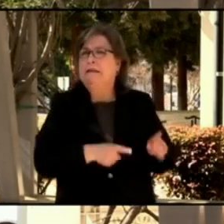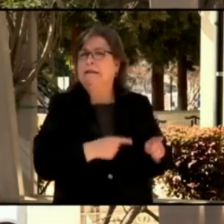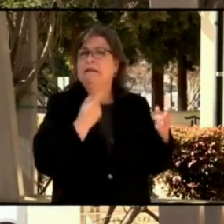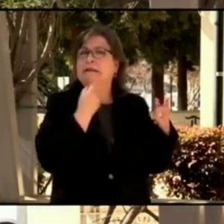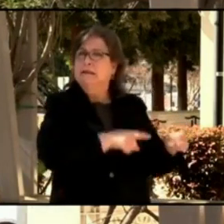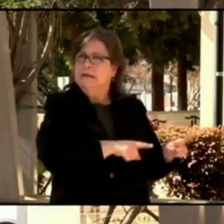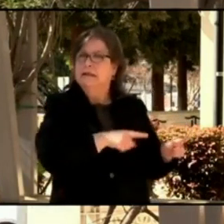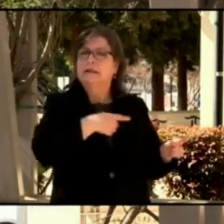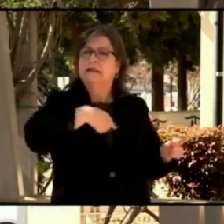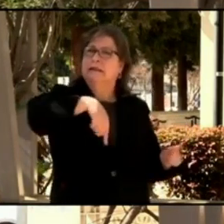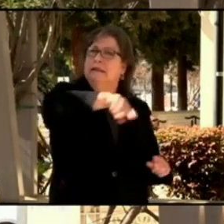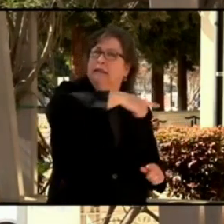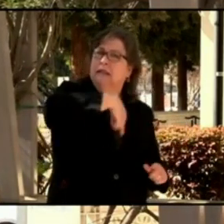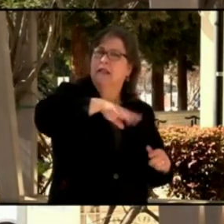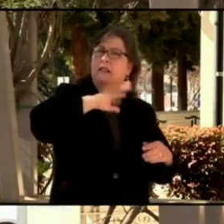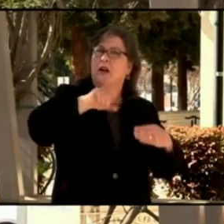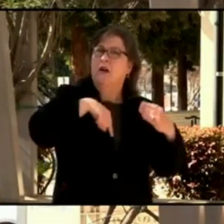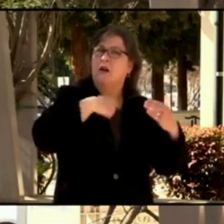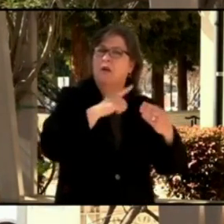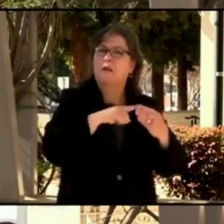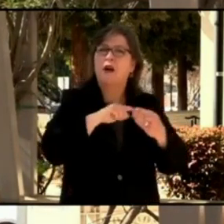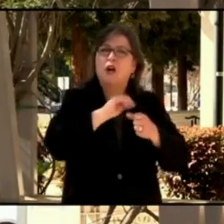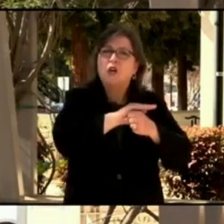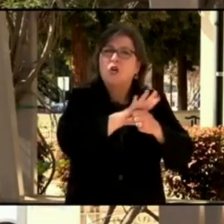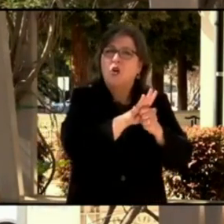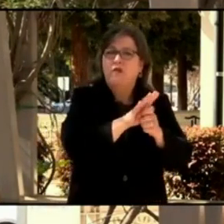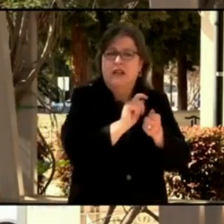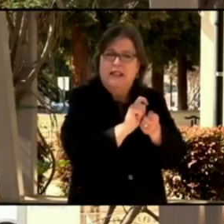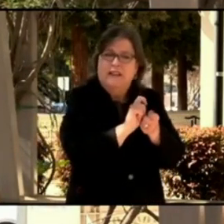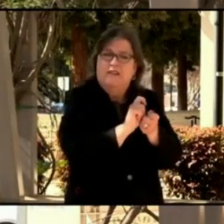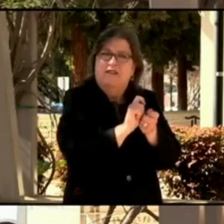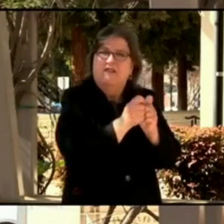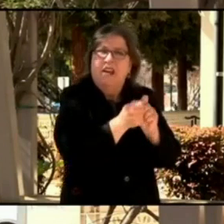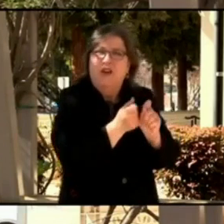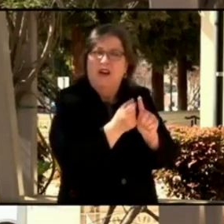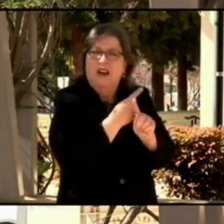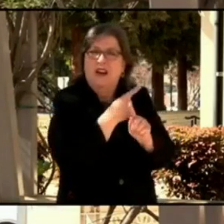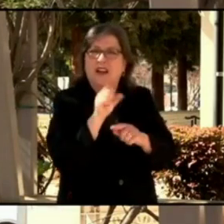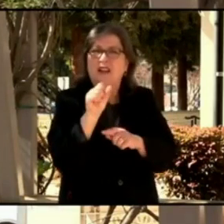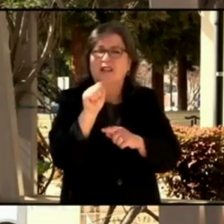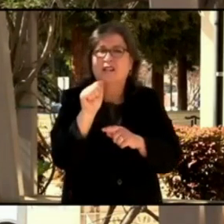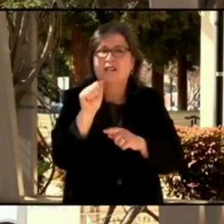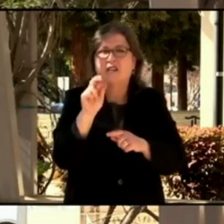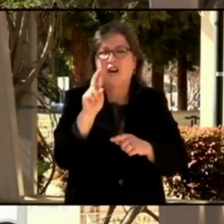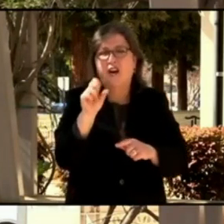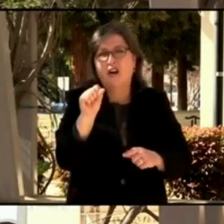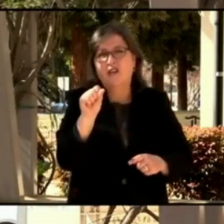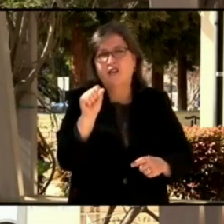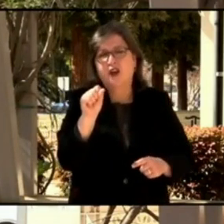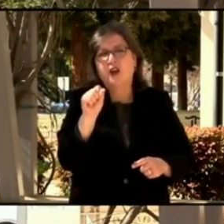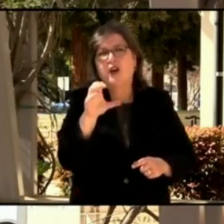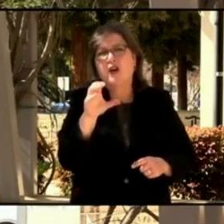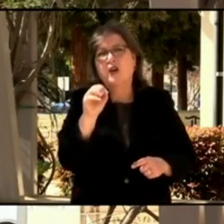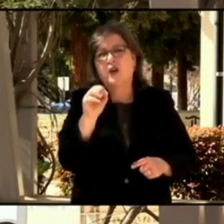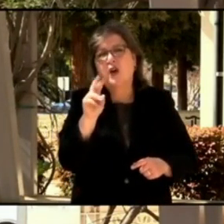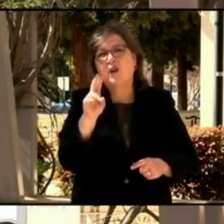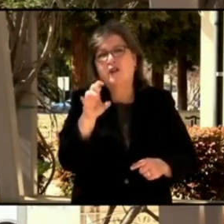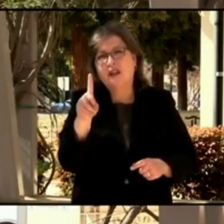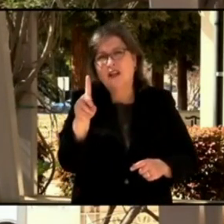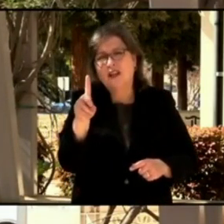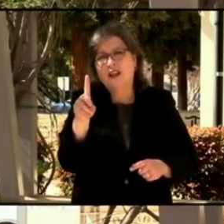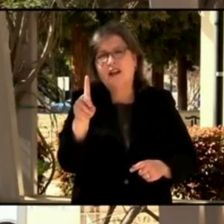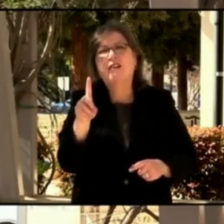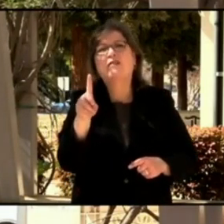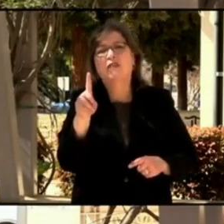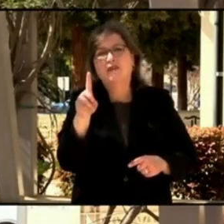in terms of the variants of concern, the SARS-CoV-2 variants of concern. These